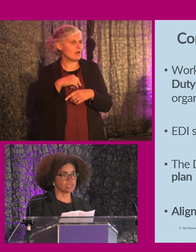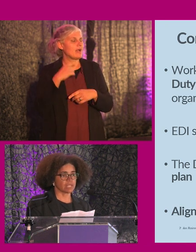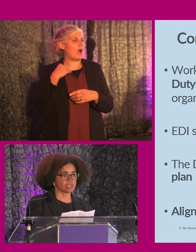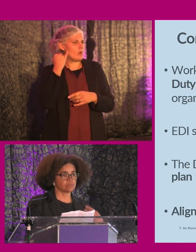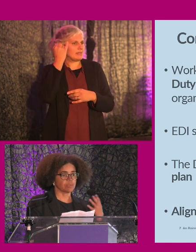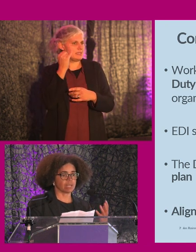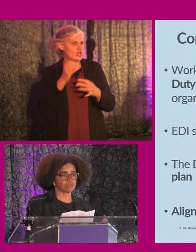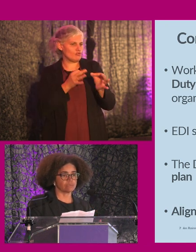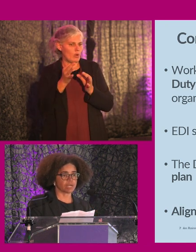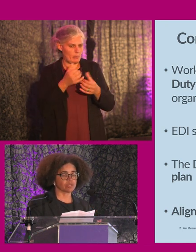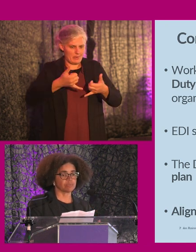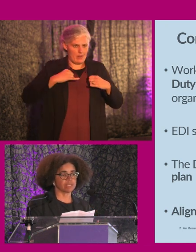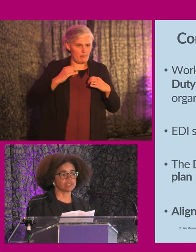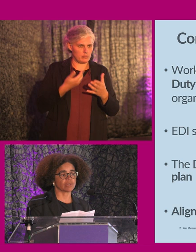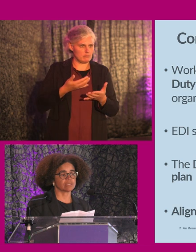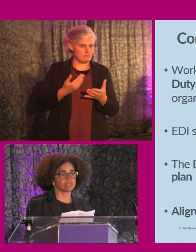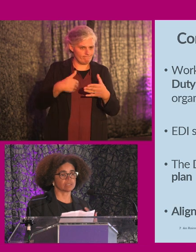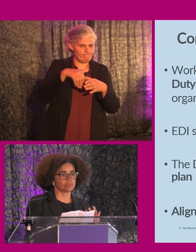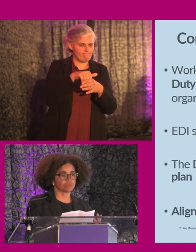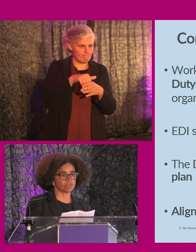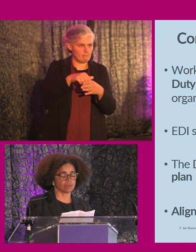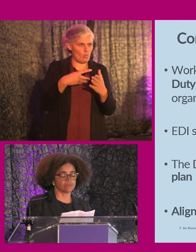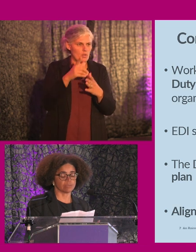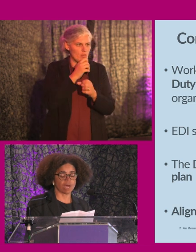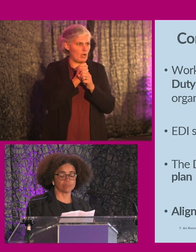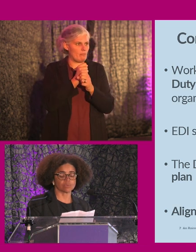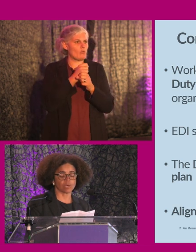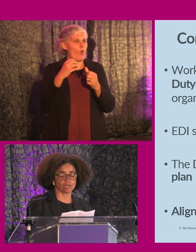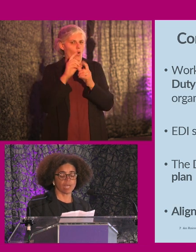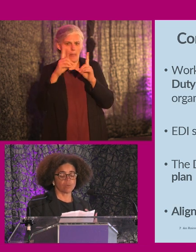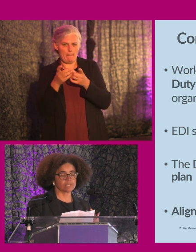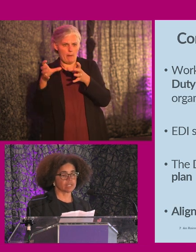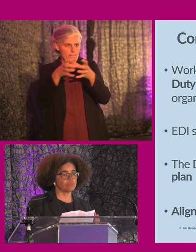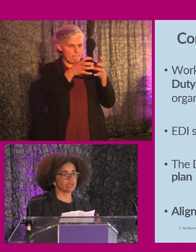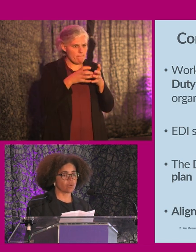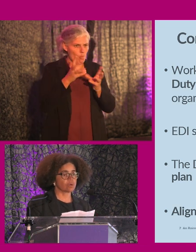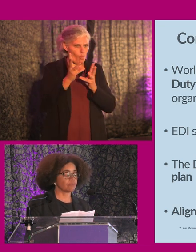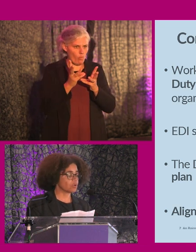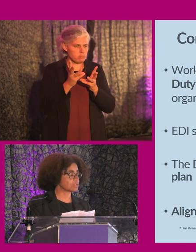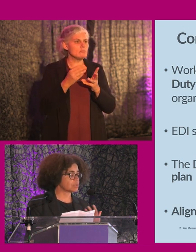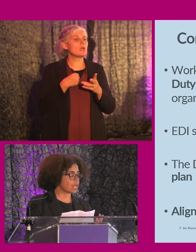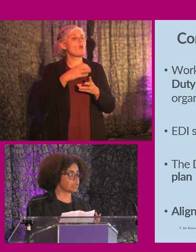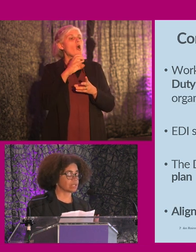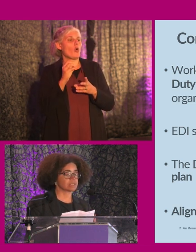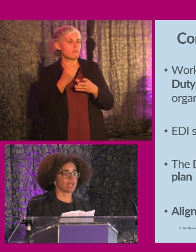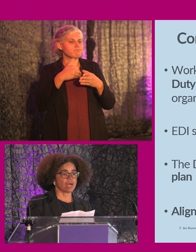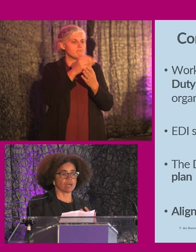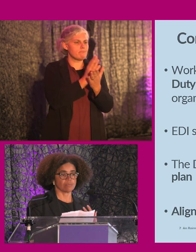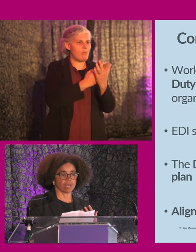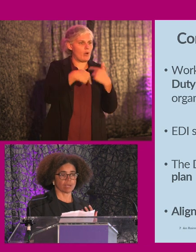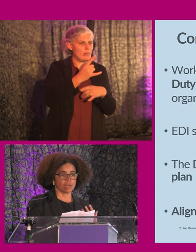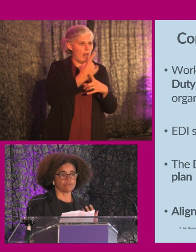strategy in terms of being able to very much be integrated in terms of what, of the department's work, was that it would be a core component to helping us